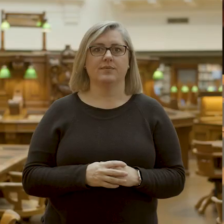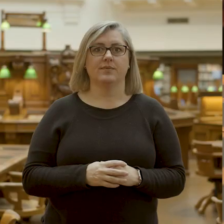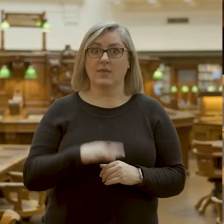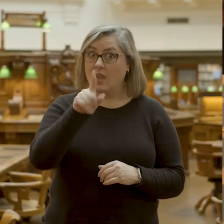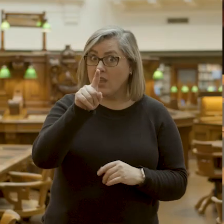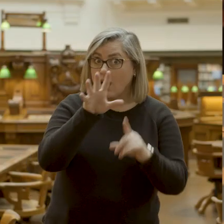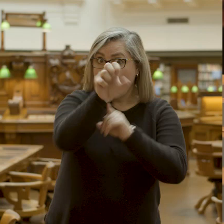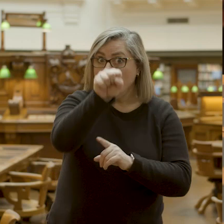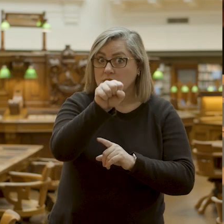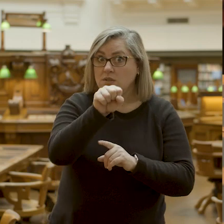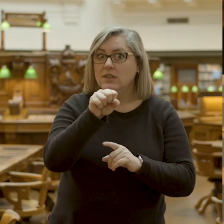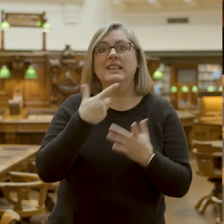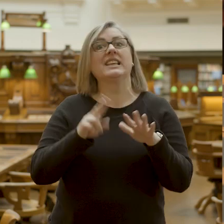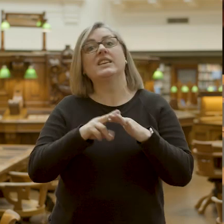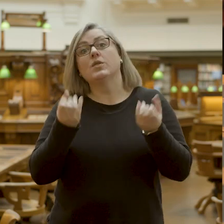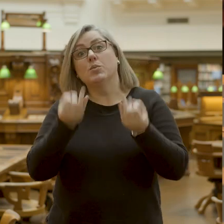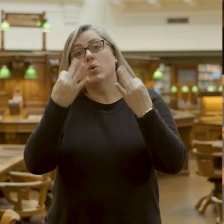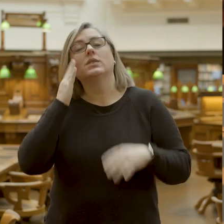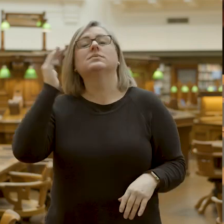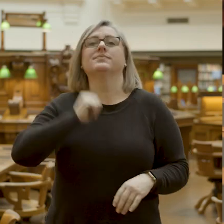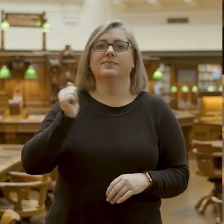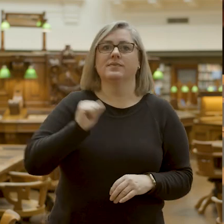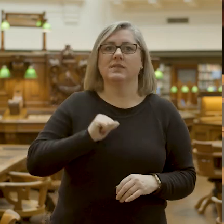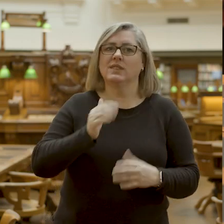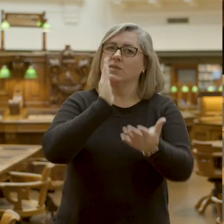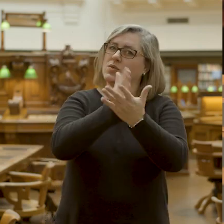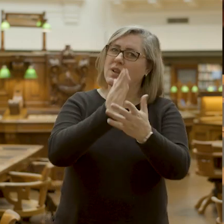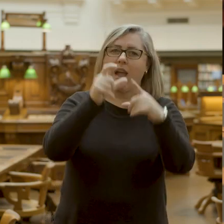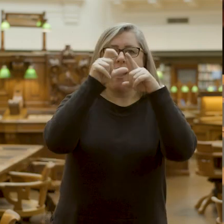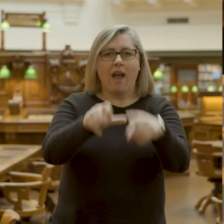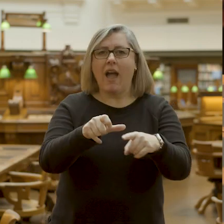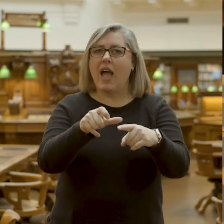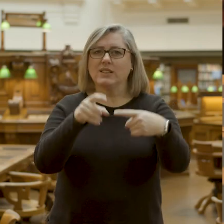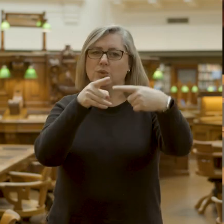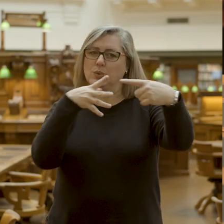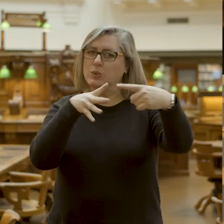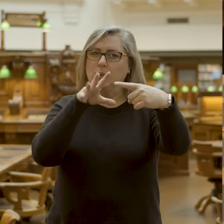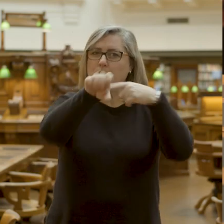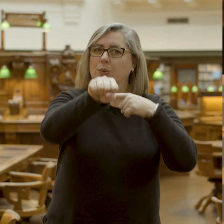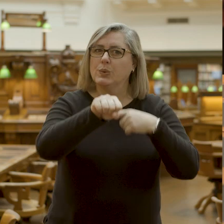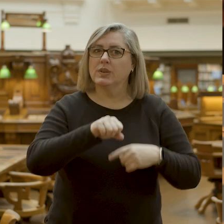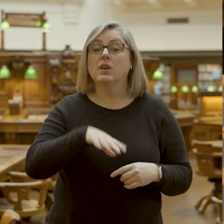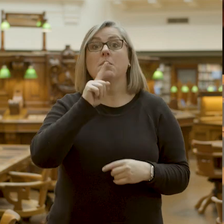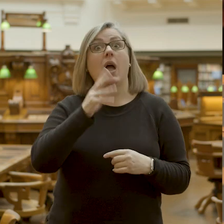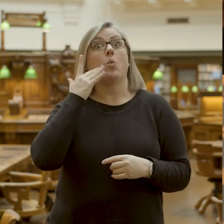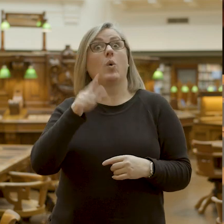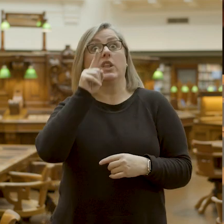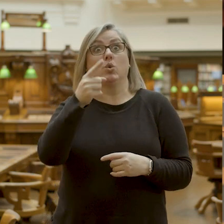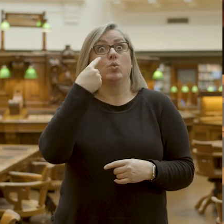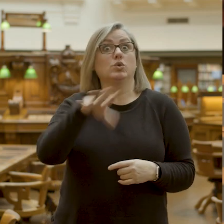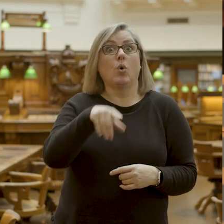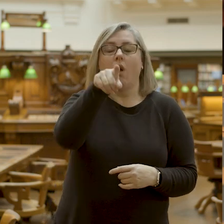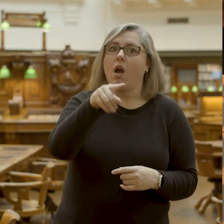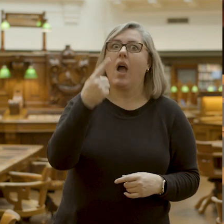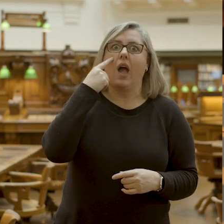Did you catch it? If you didn't catch it, that's okay. It's very, very difficult to spot. But as soon as you do, you'll realise just how